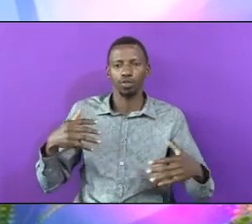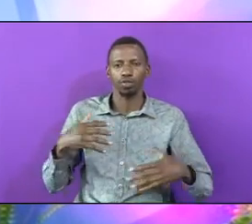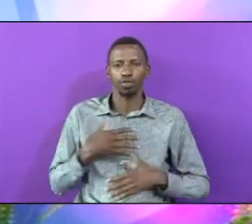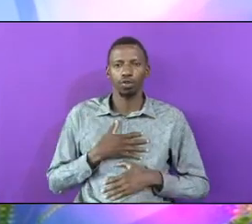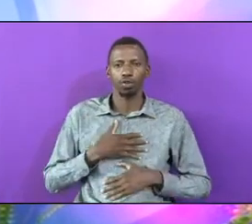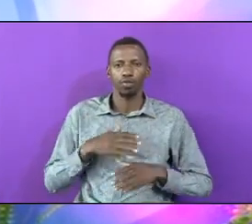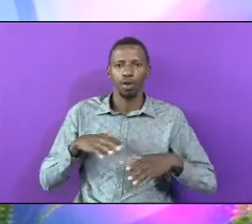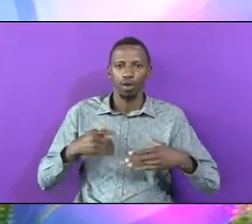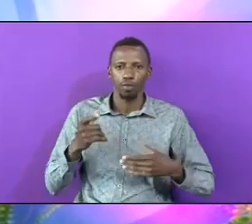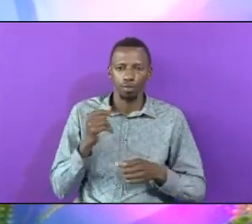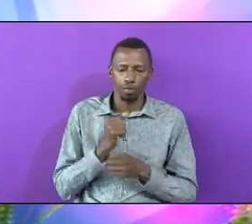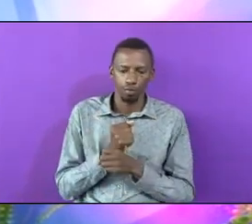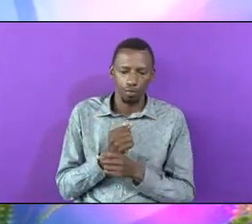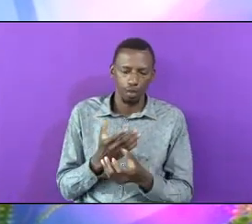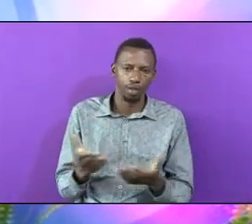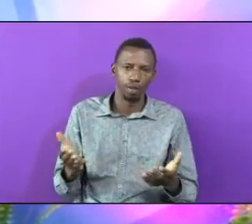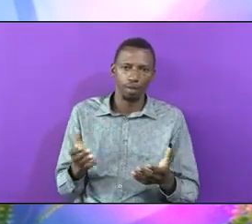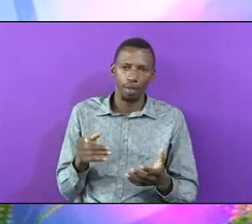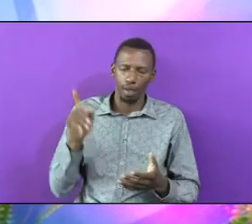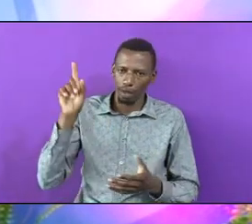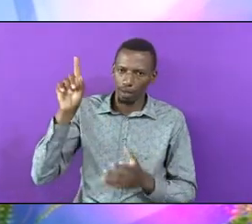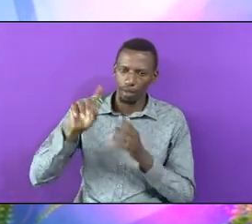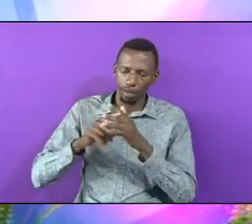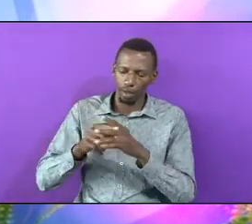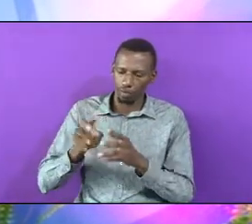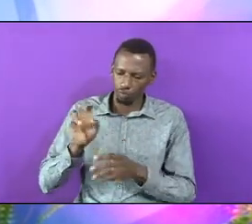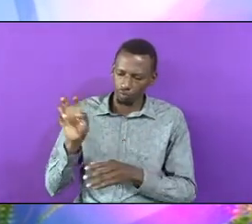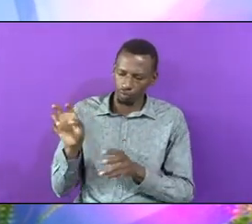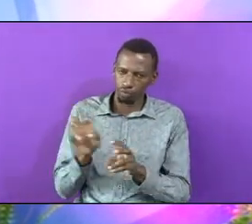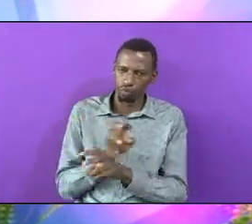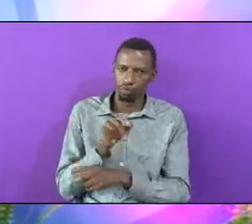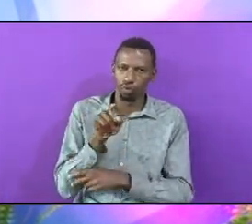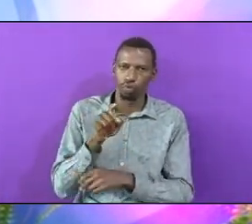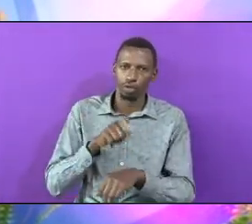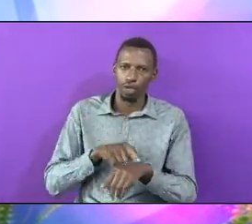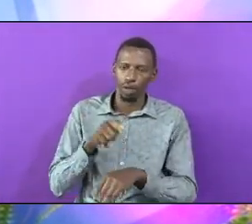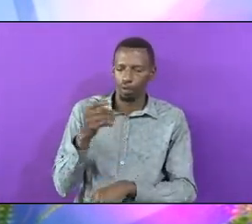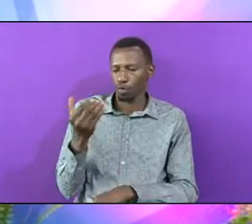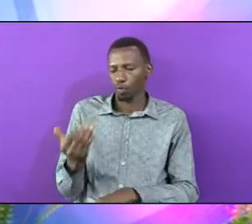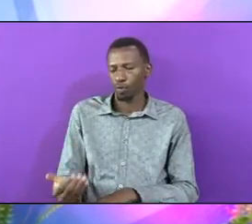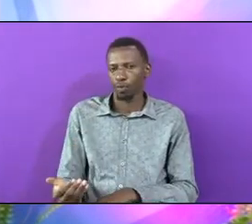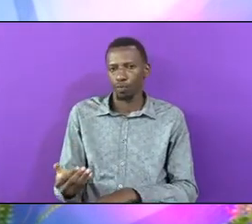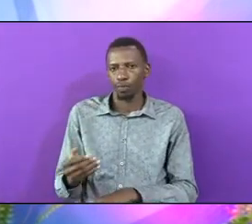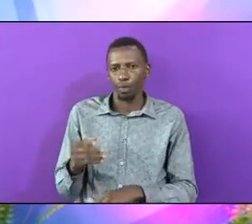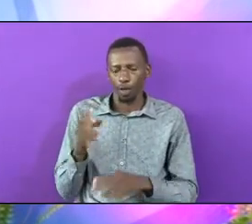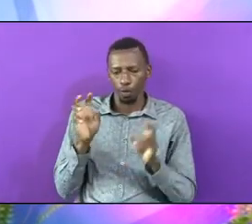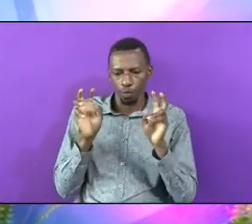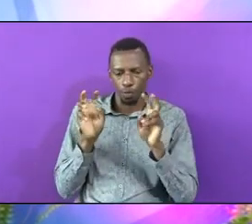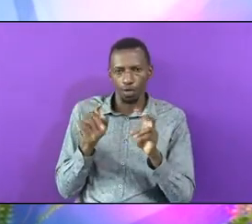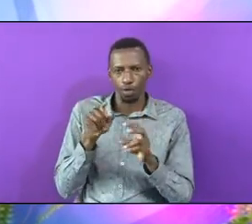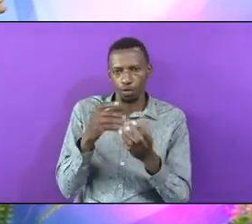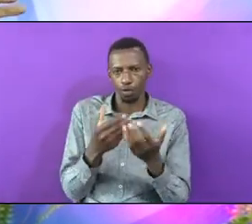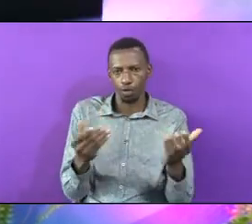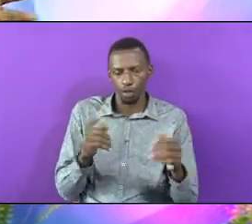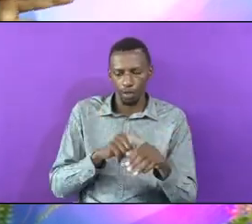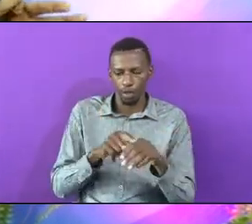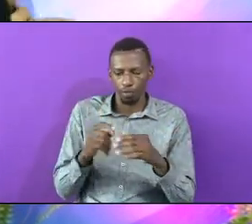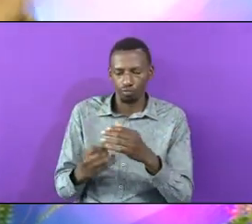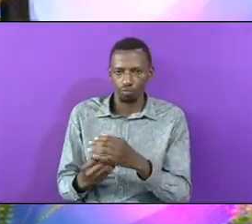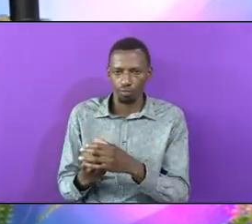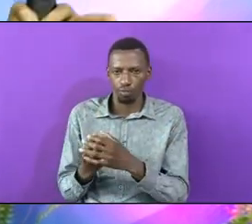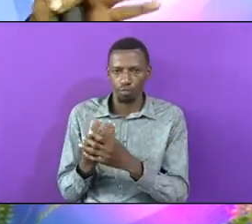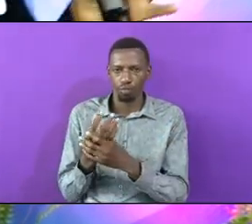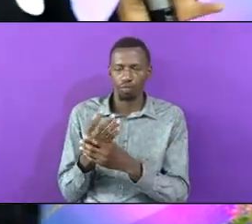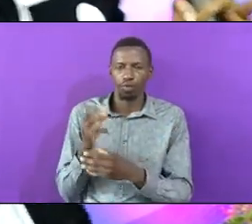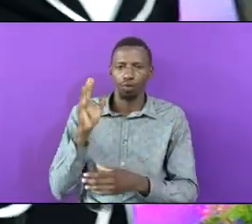He Started Watching You When You Are Young He's Watching You Children As You Are Growing Up He's Going